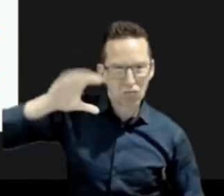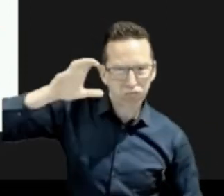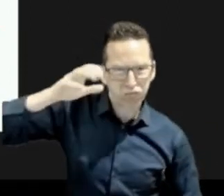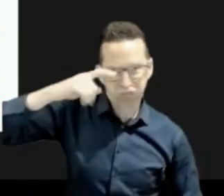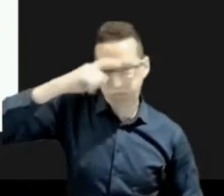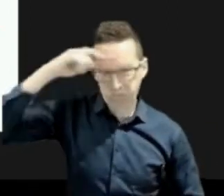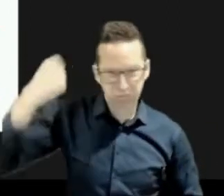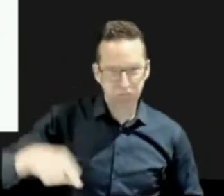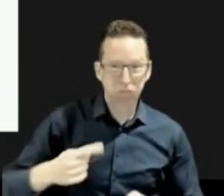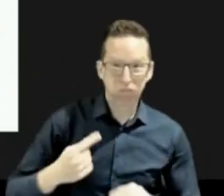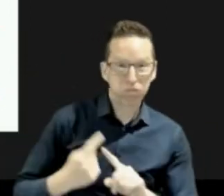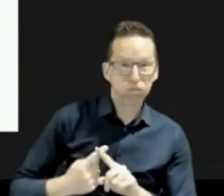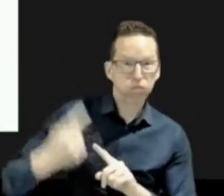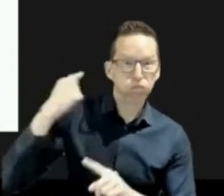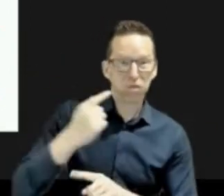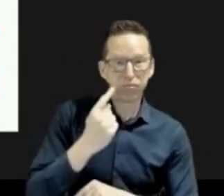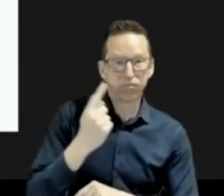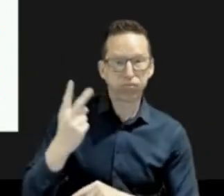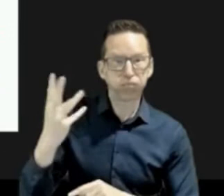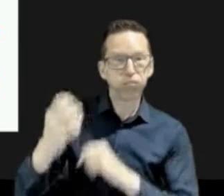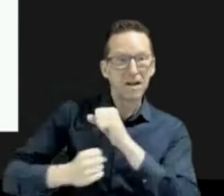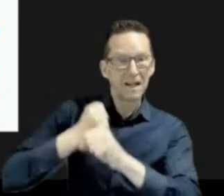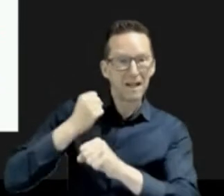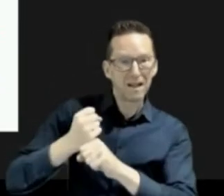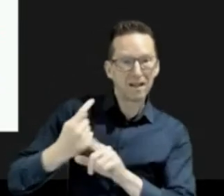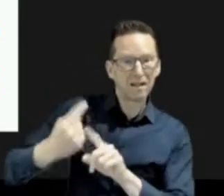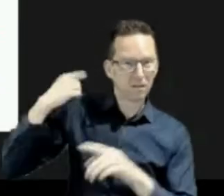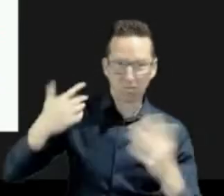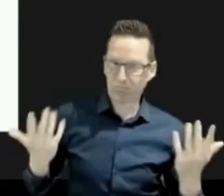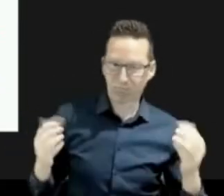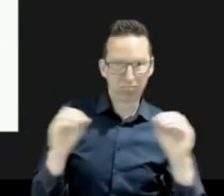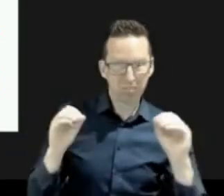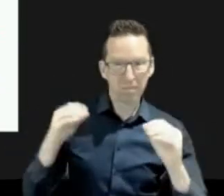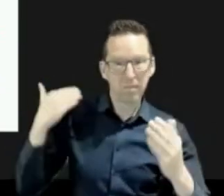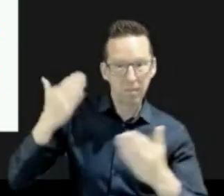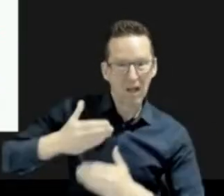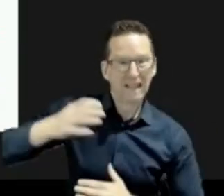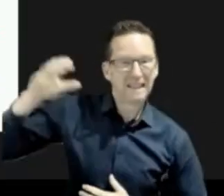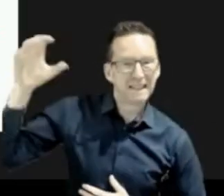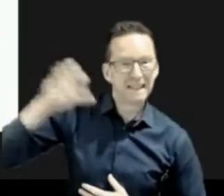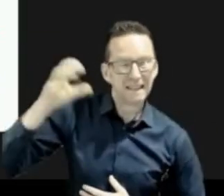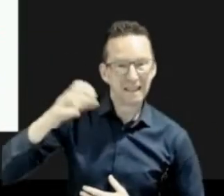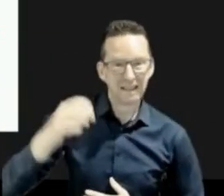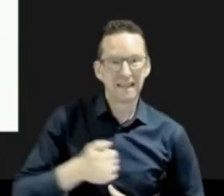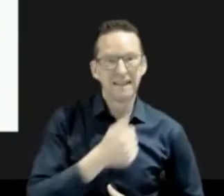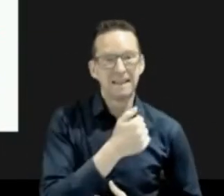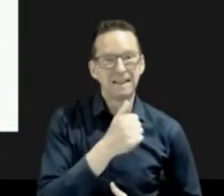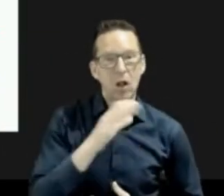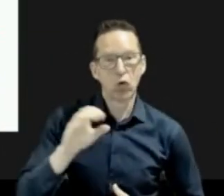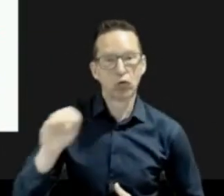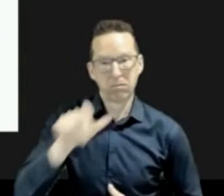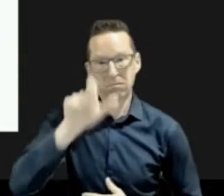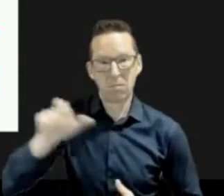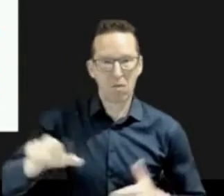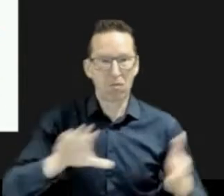most deadly weather event in Canadian history causing nearly 600 heat related deaths over an eight day period. The graphic on the left shows the